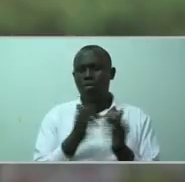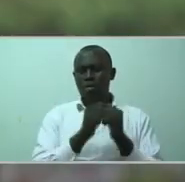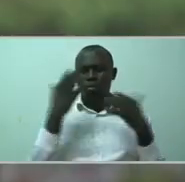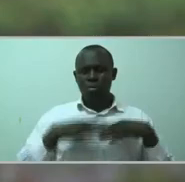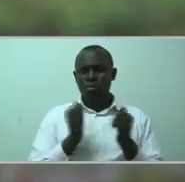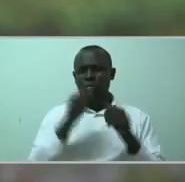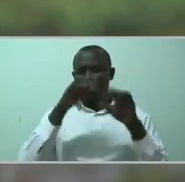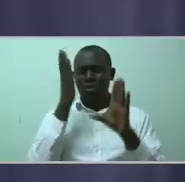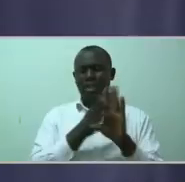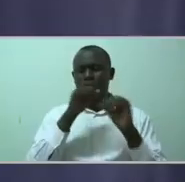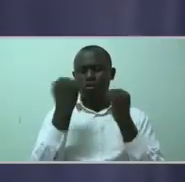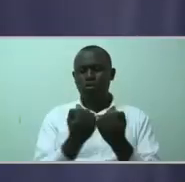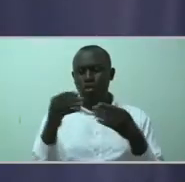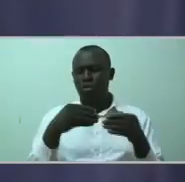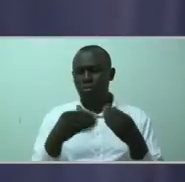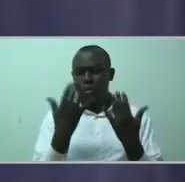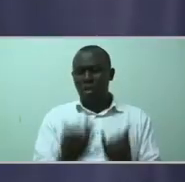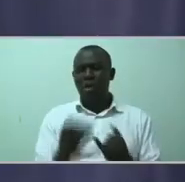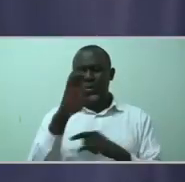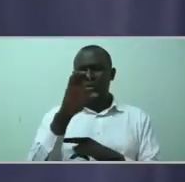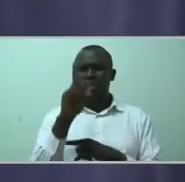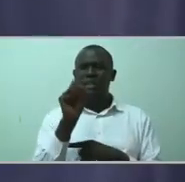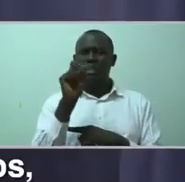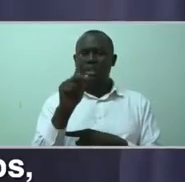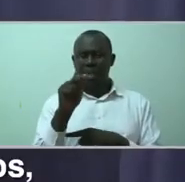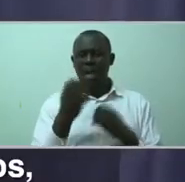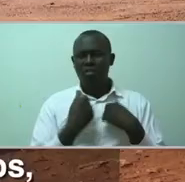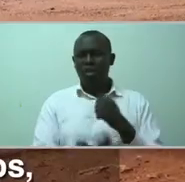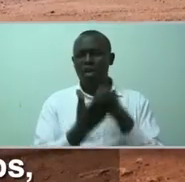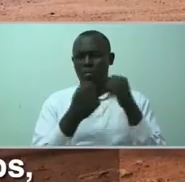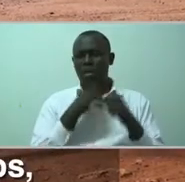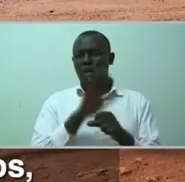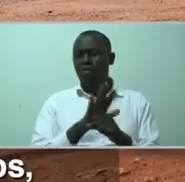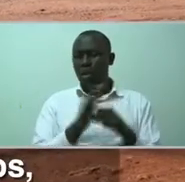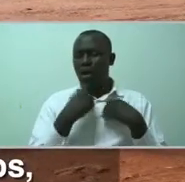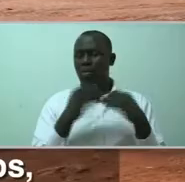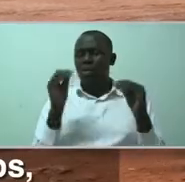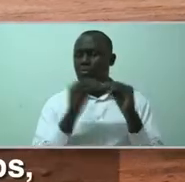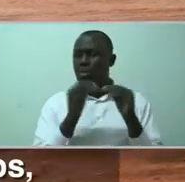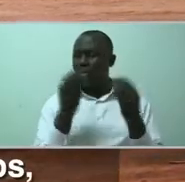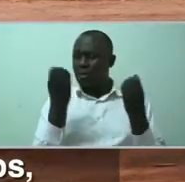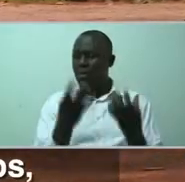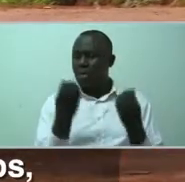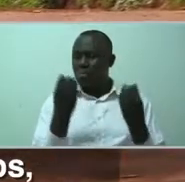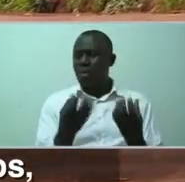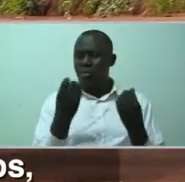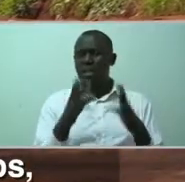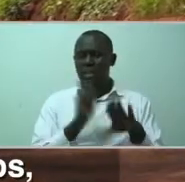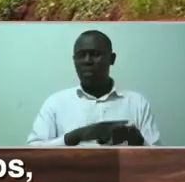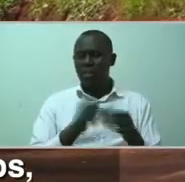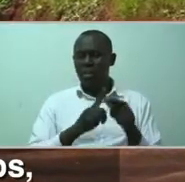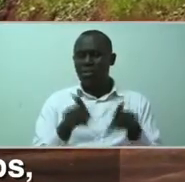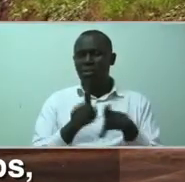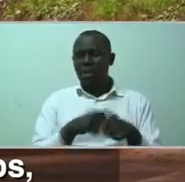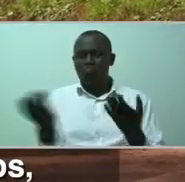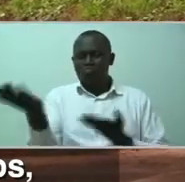psychosocial disabilities. Cheshire has really helped me. We have been having meetings in our small groups where we